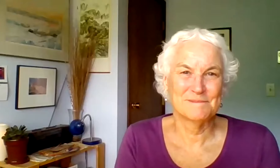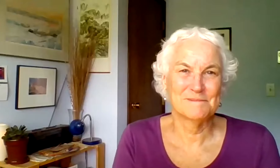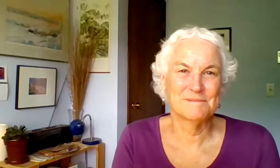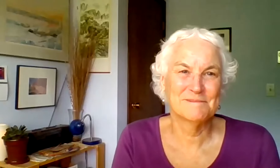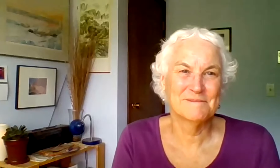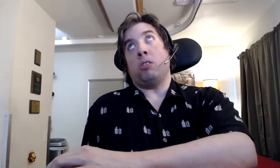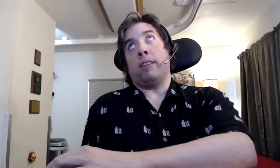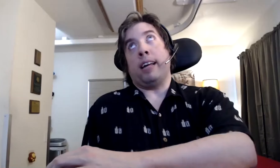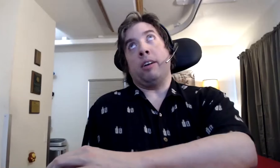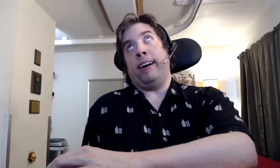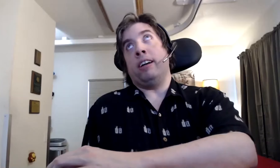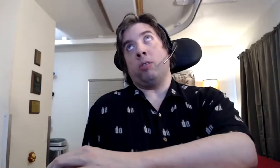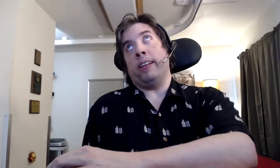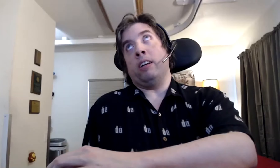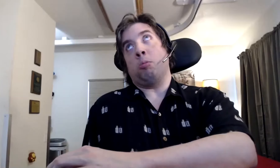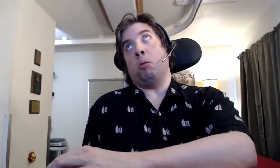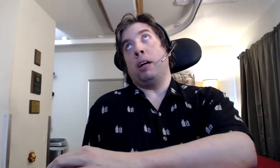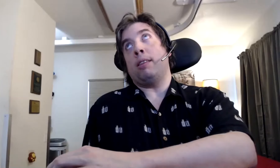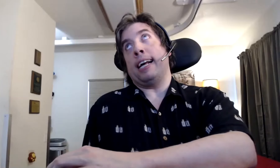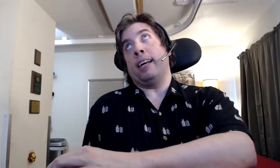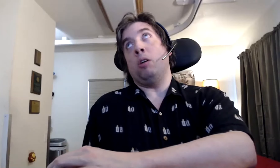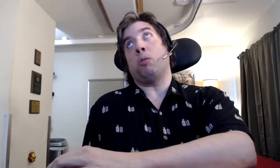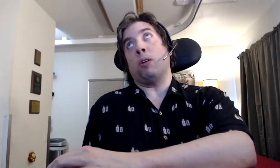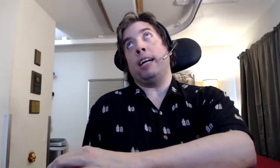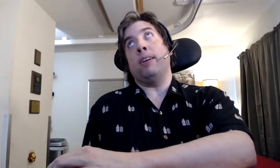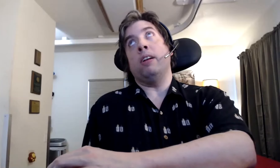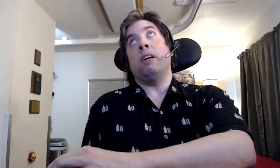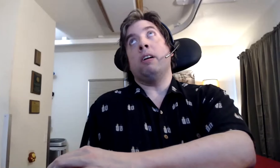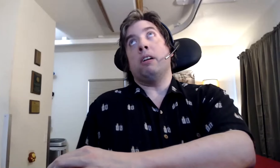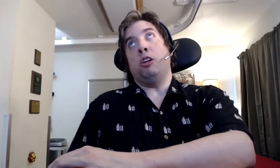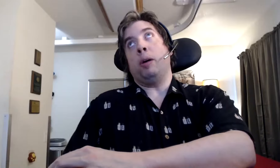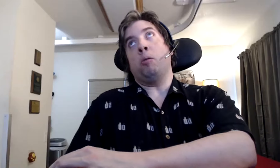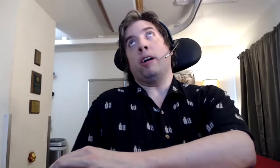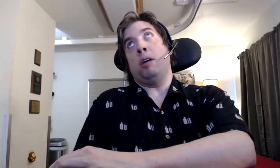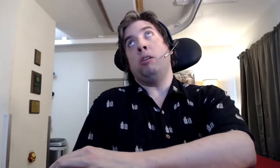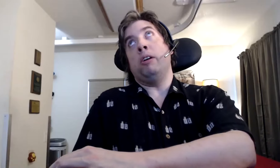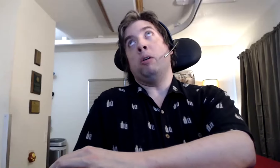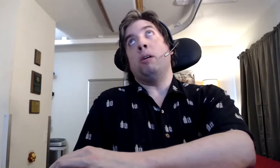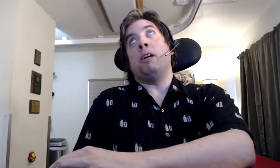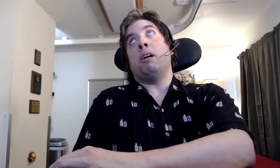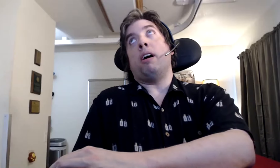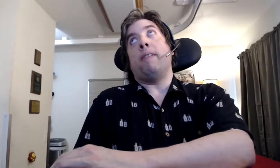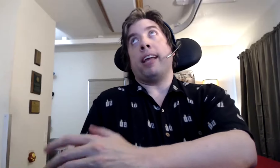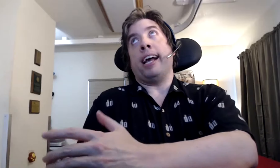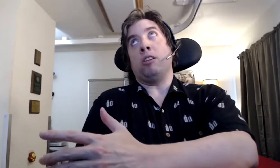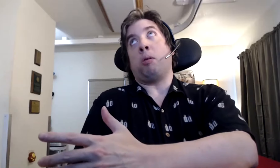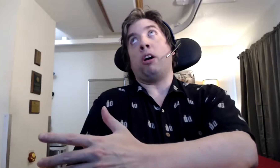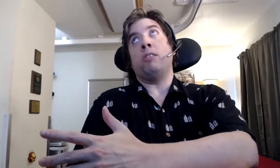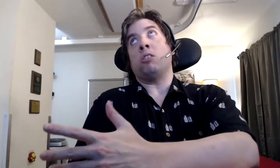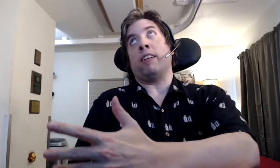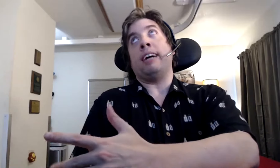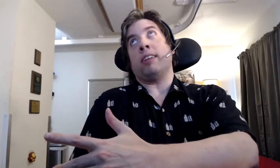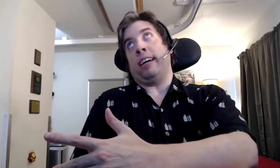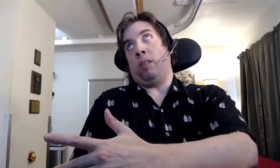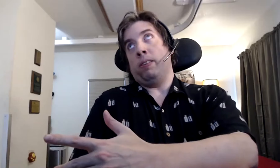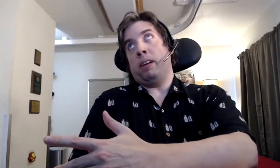but you say thank you to us for this, but we thank you for even doing what you do as part